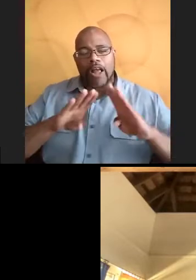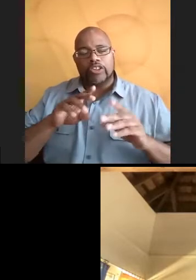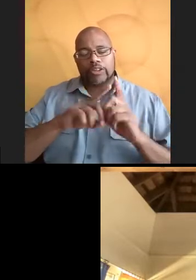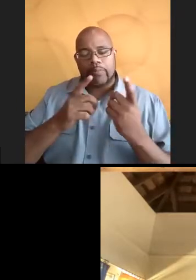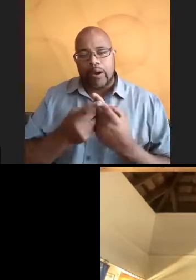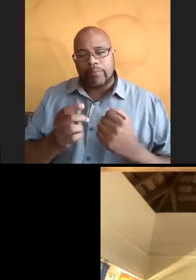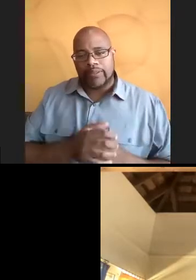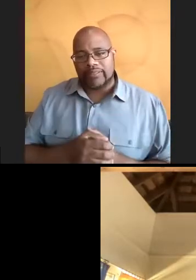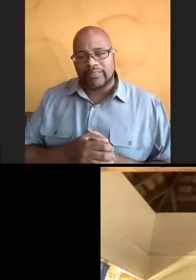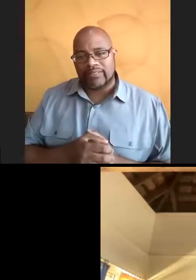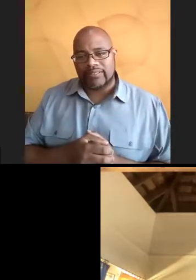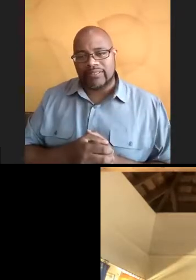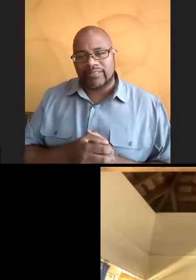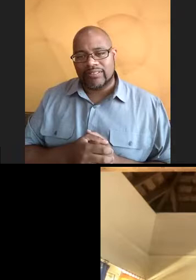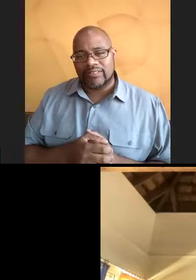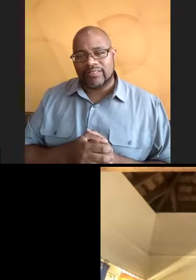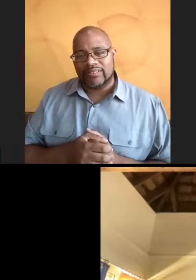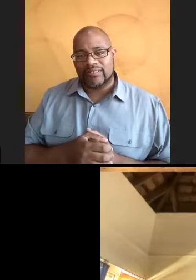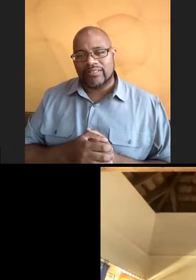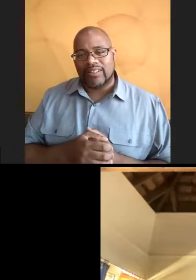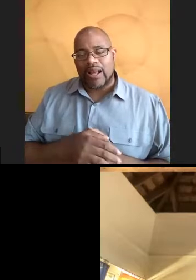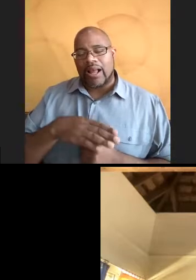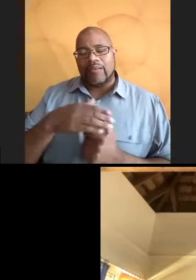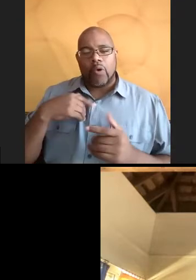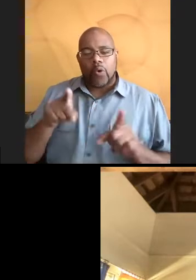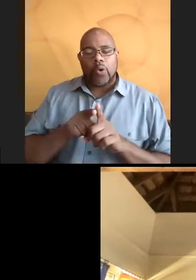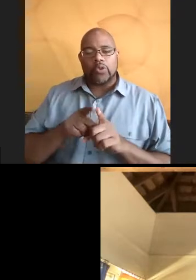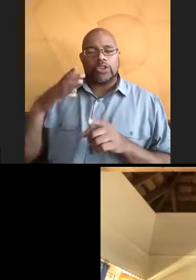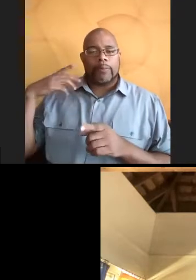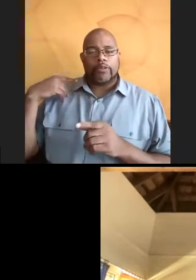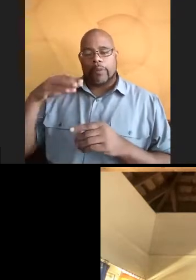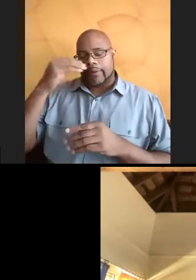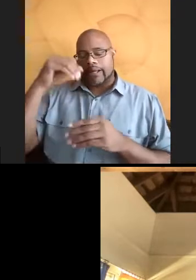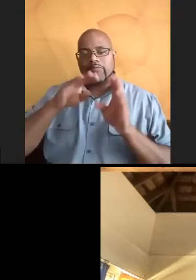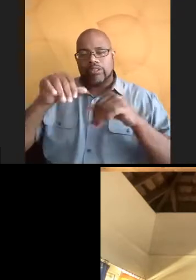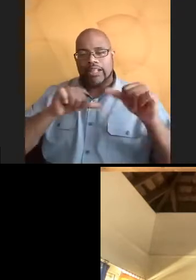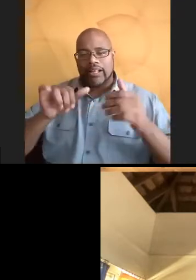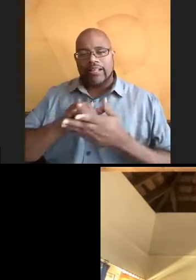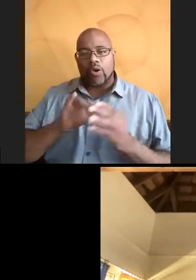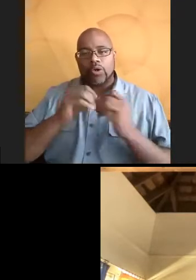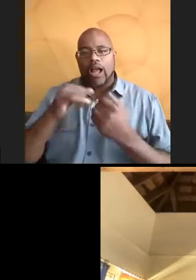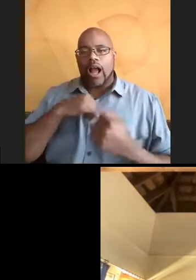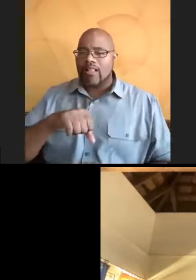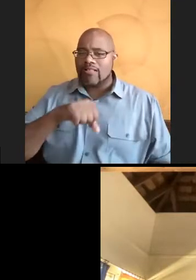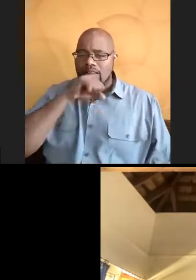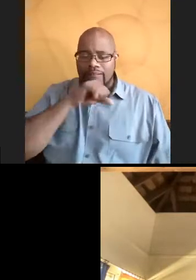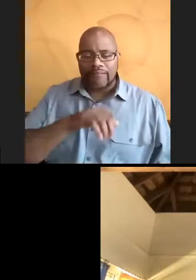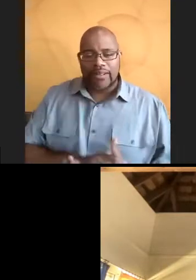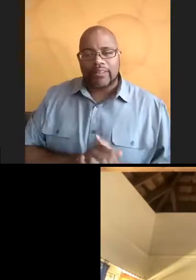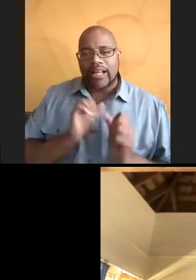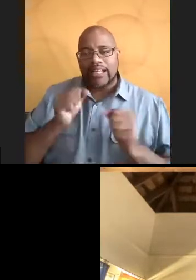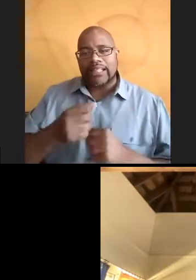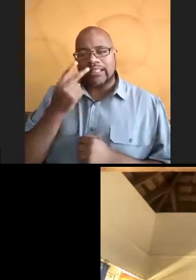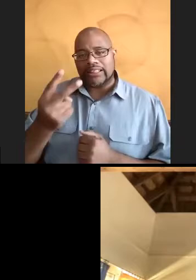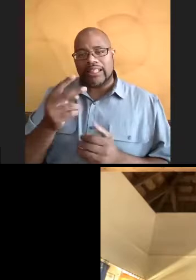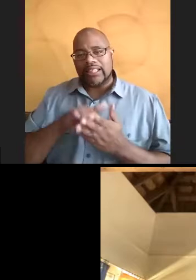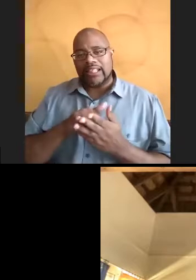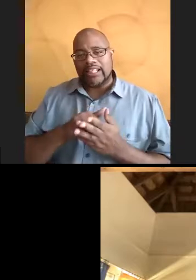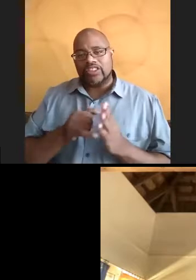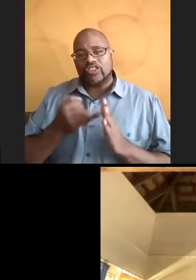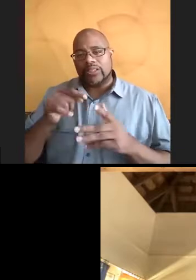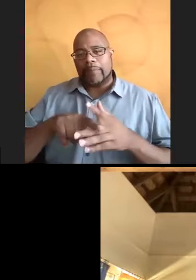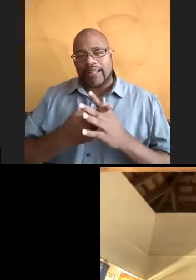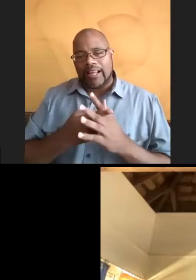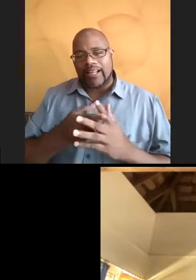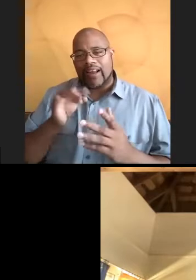I'm also heavily involved in black and marine science, which is an organization that I love. I can see this is like just the beginning